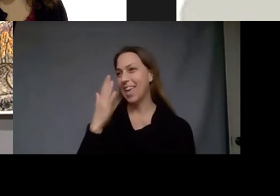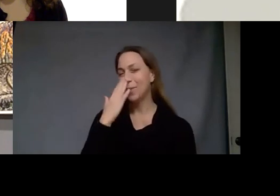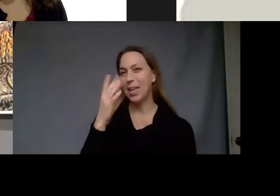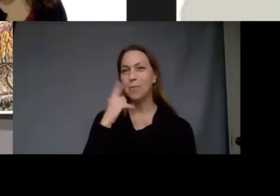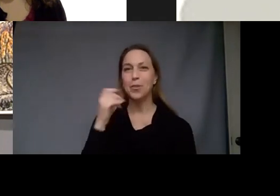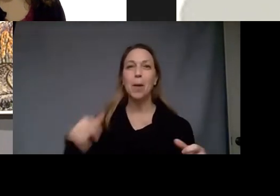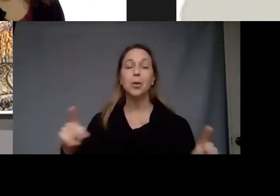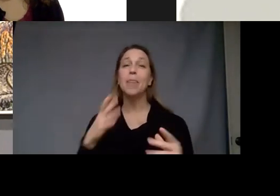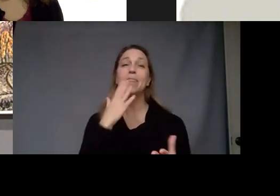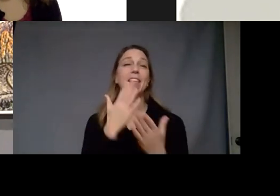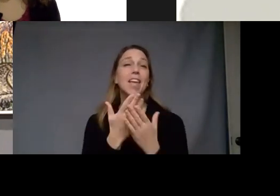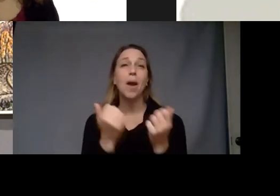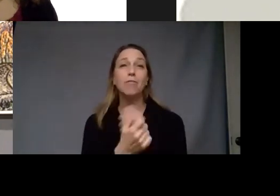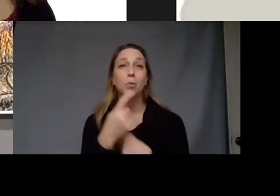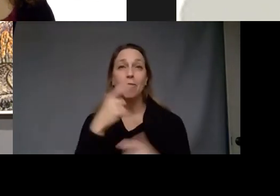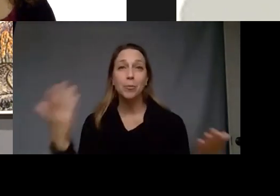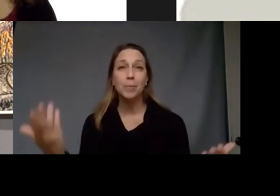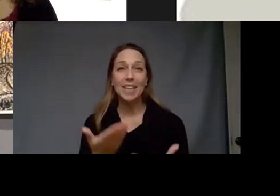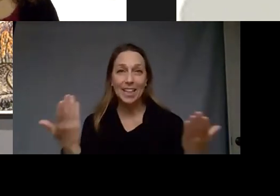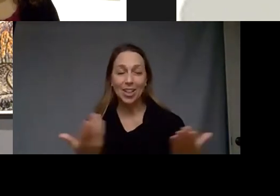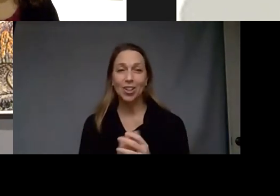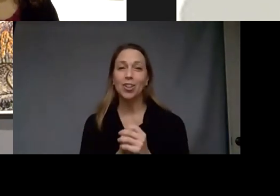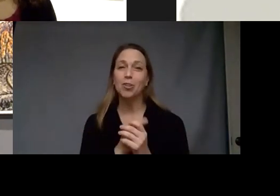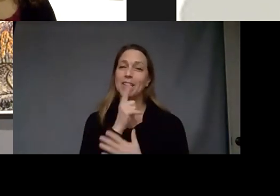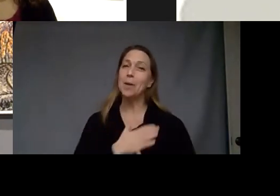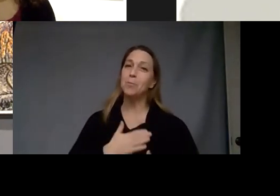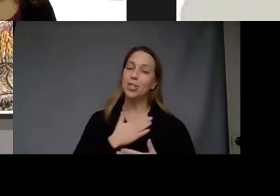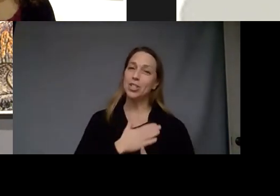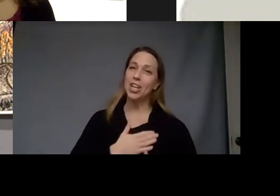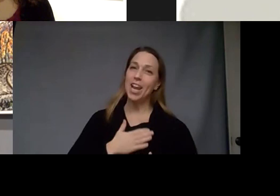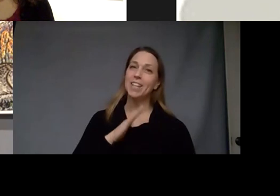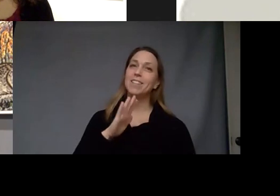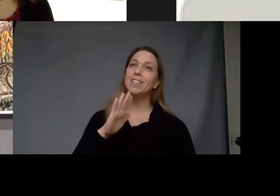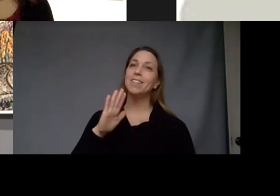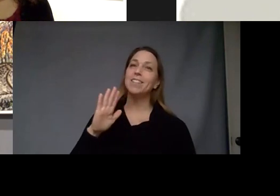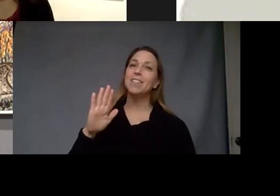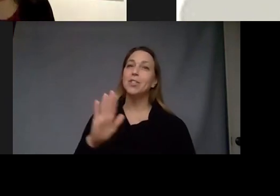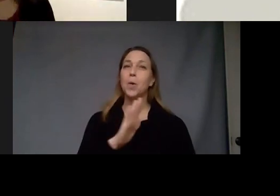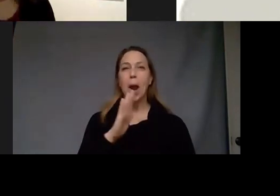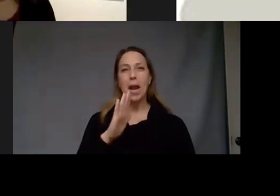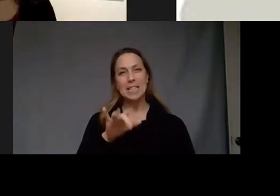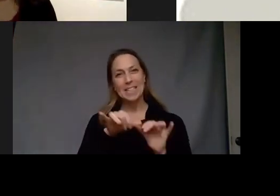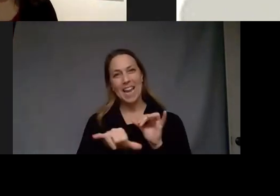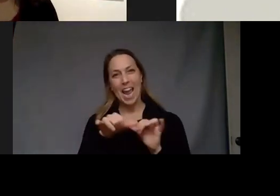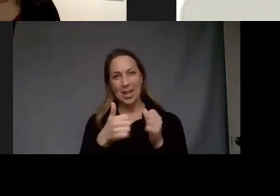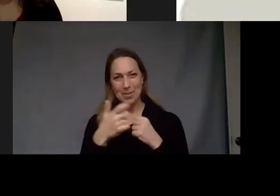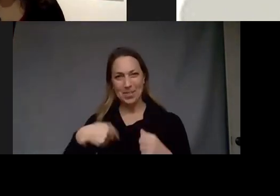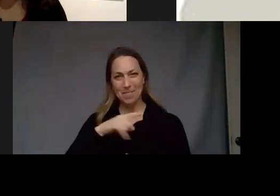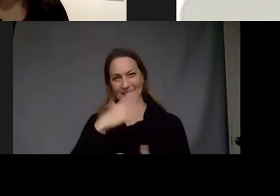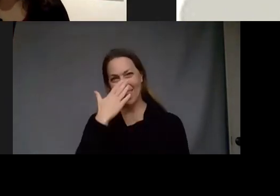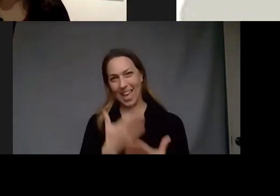and thank you everyone for being here appreciate your hanging in here with me thank you